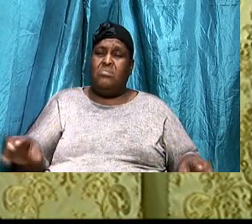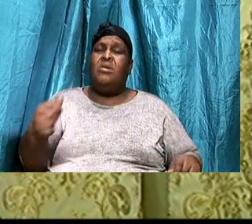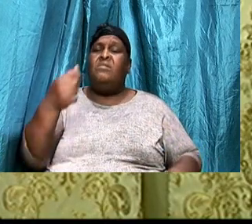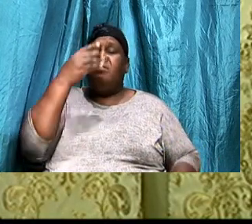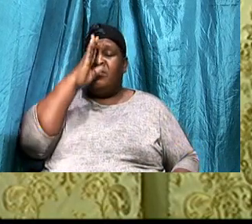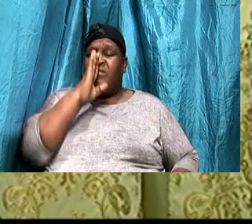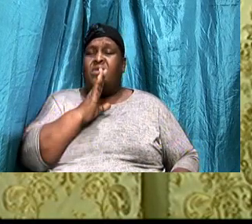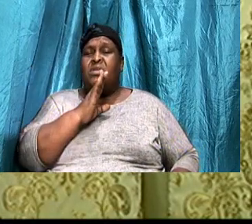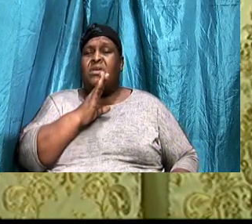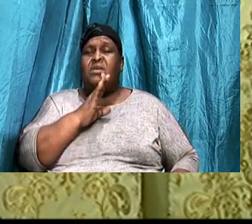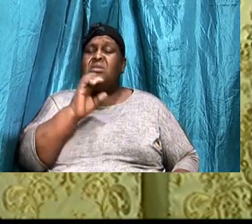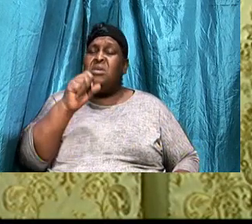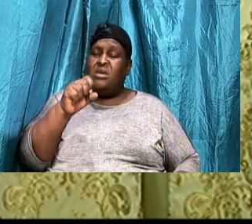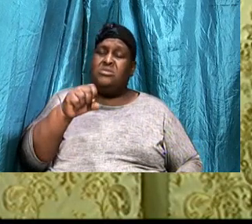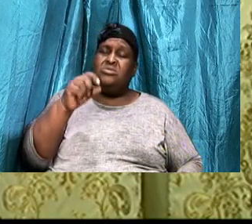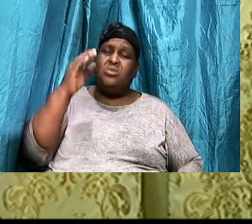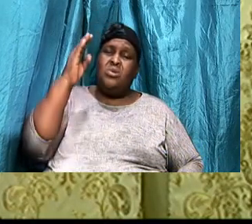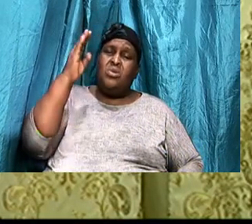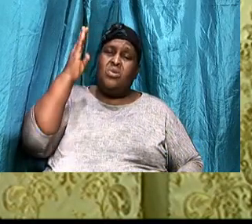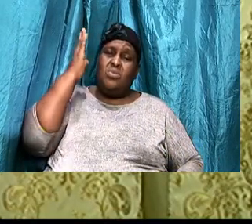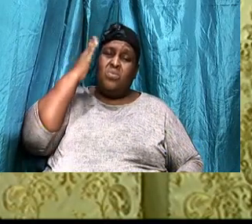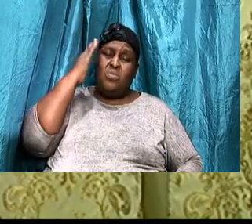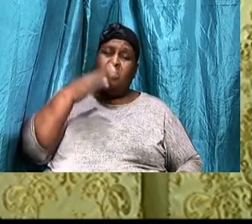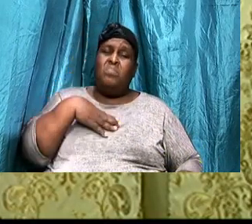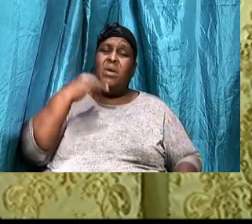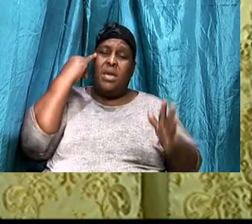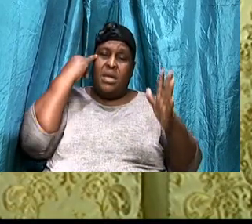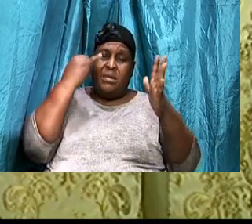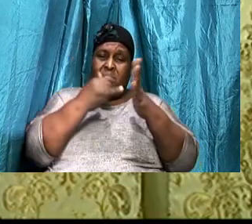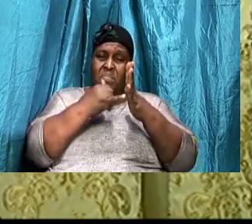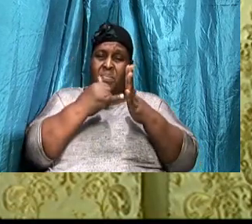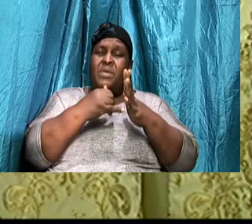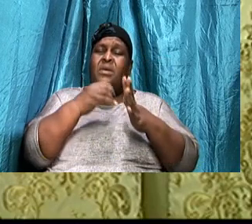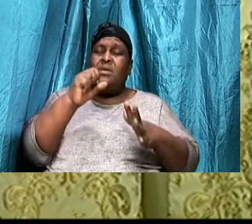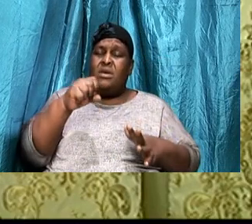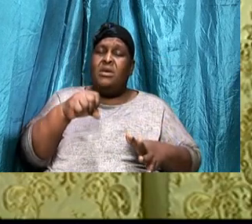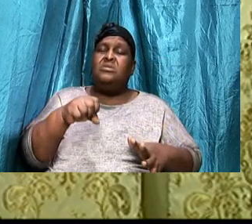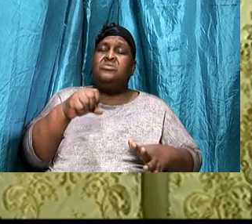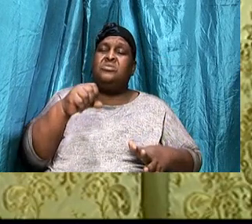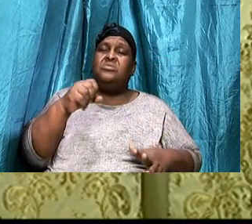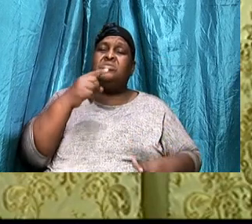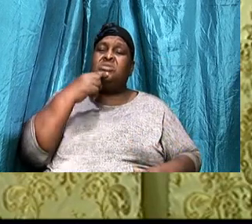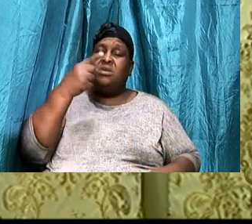identity, You can say, Yes, I know, That I am owned, By God,